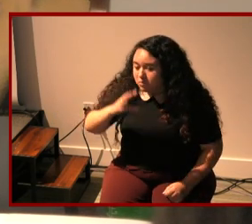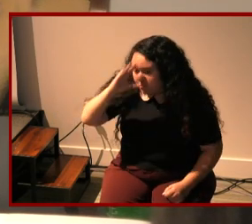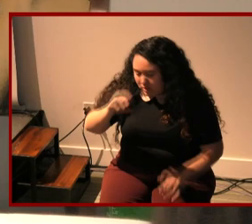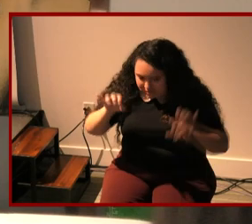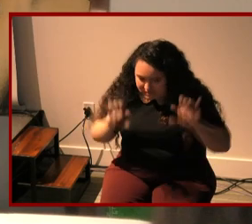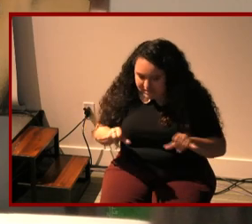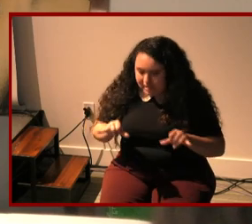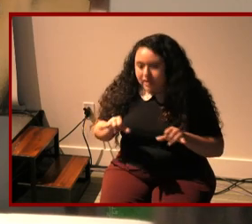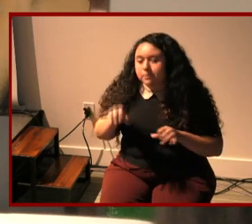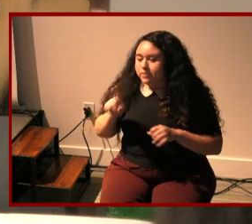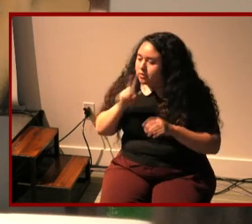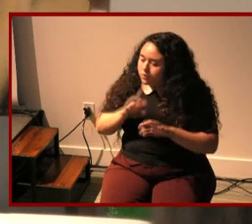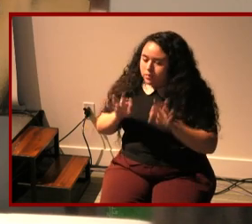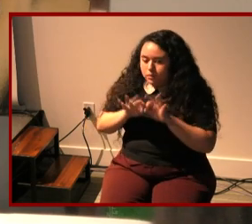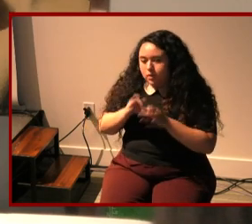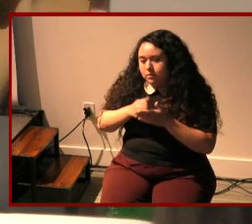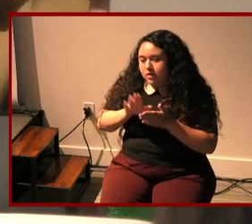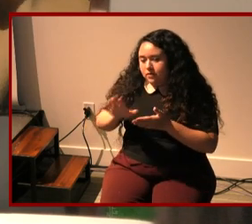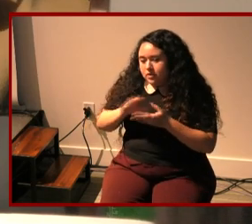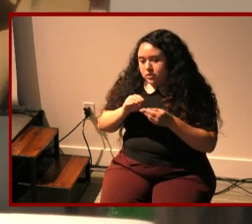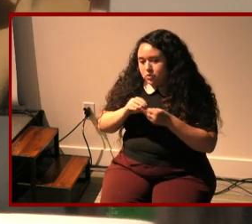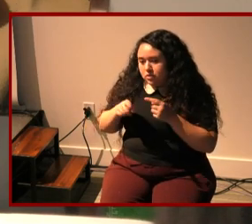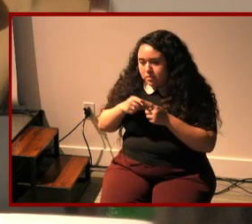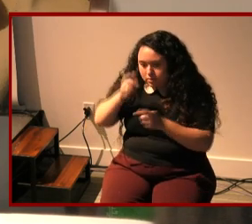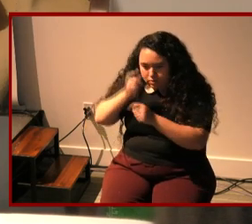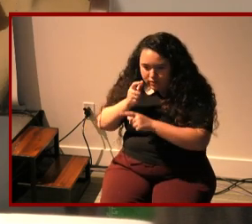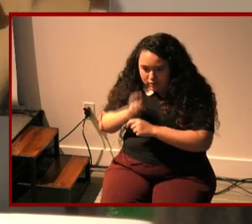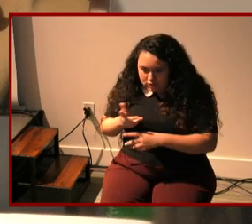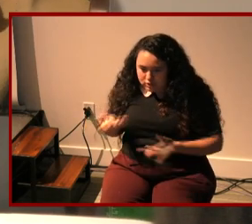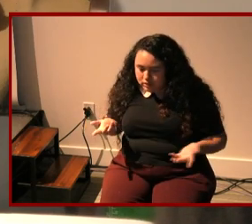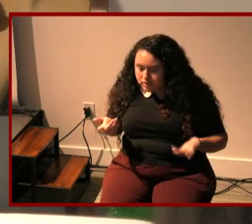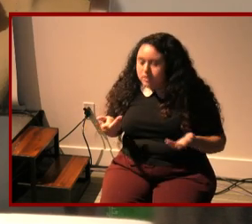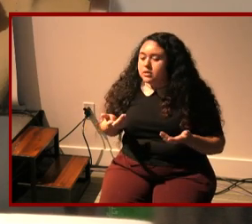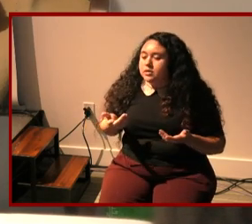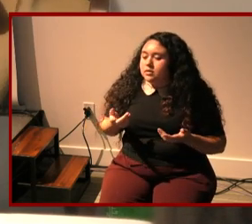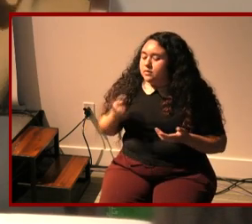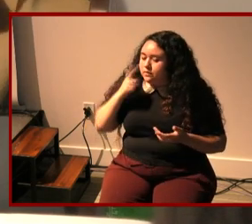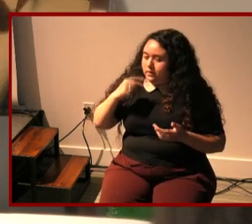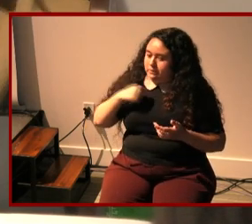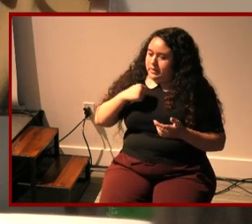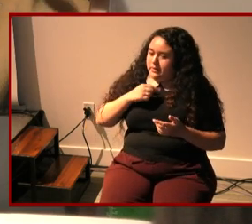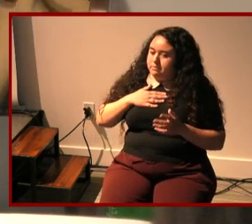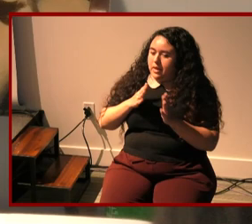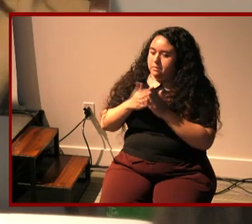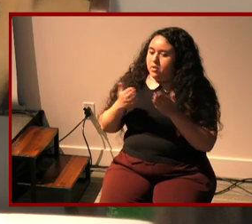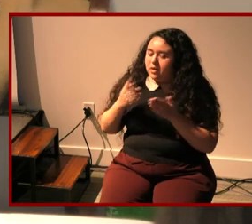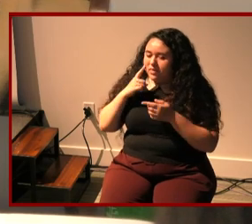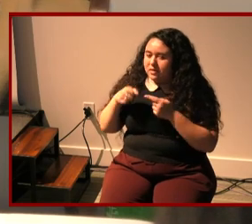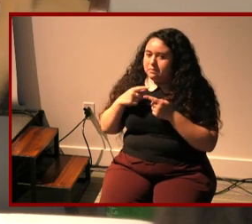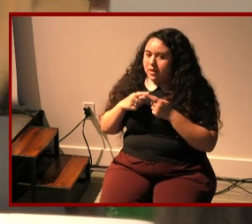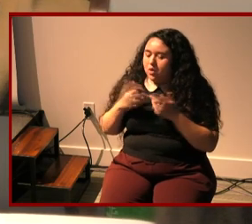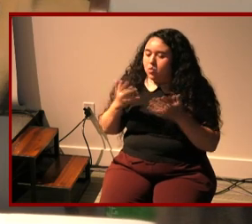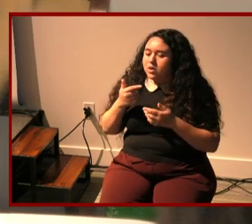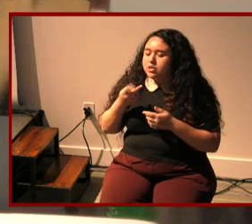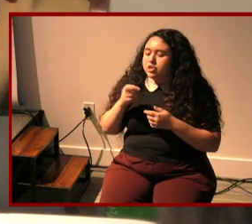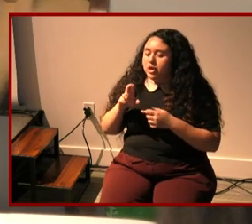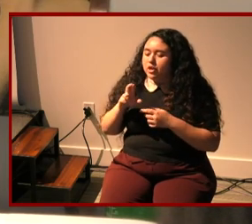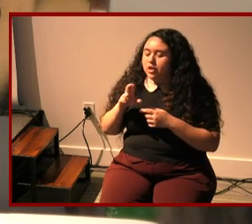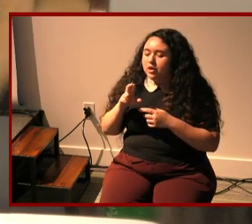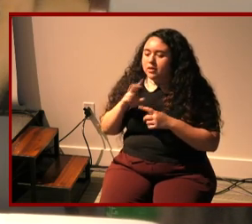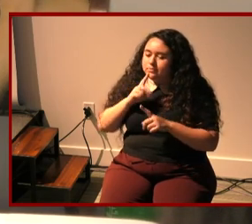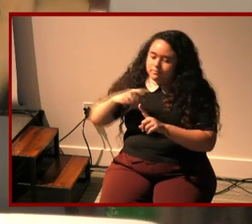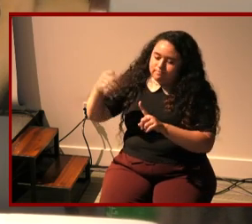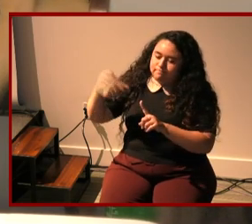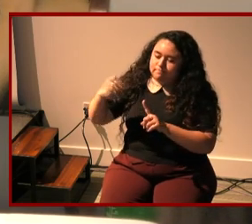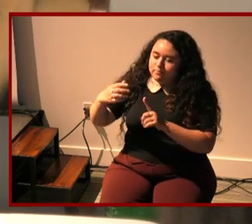narrative anchor in the story so i i think in my book i think about like what does gender do to catalyze like the the